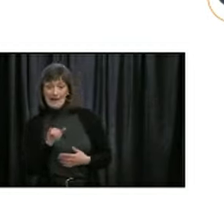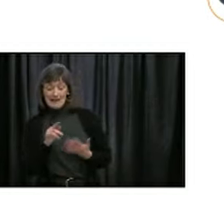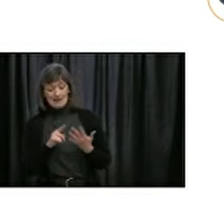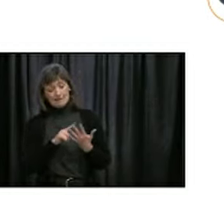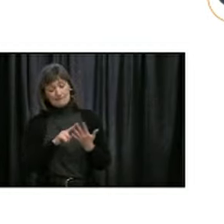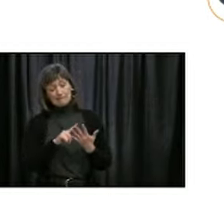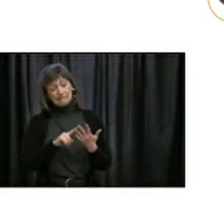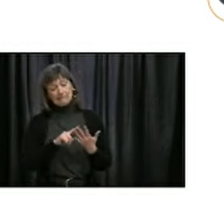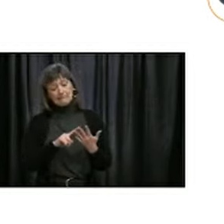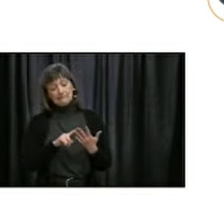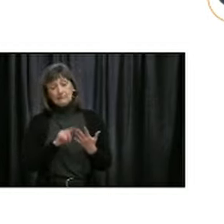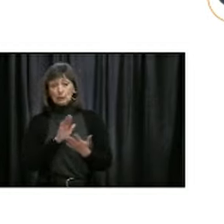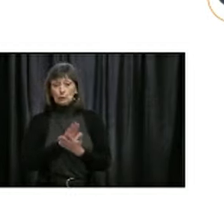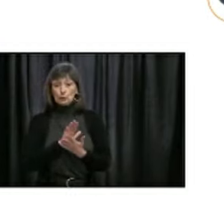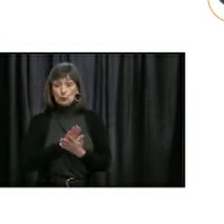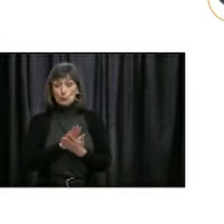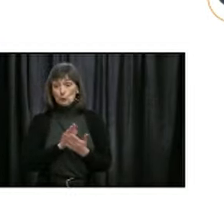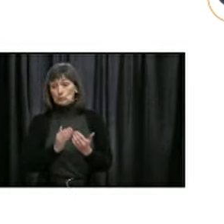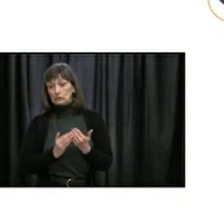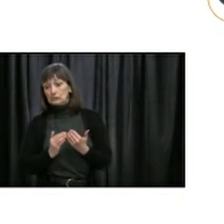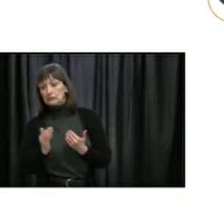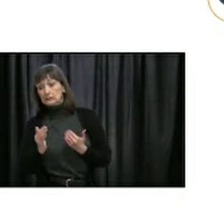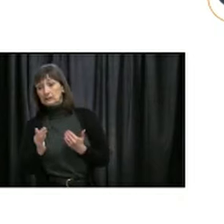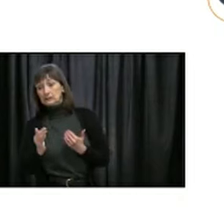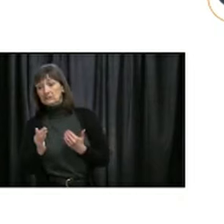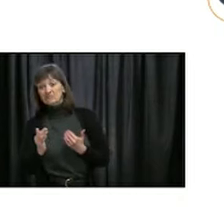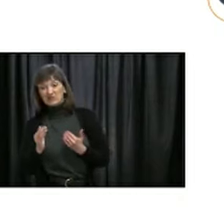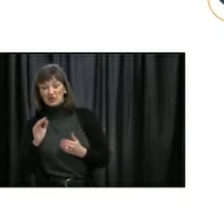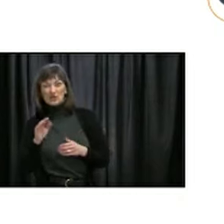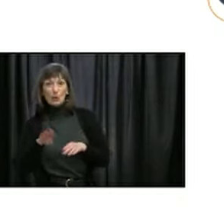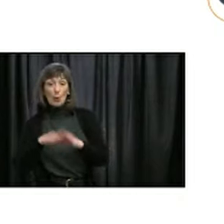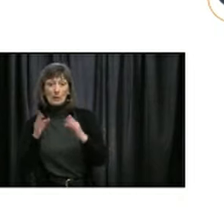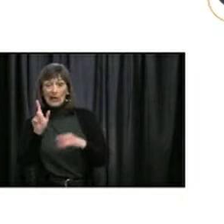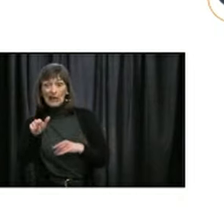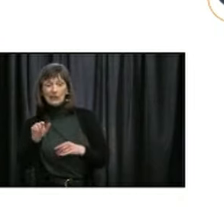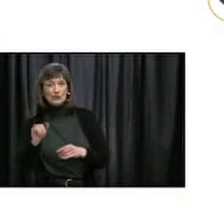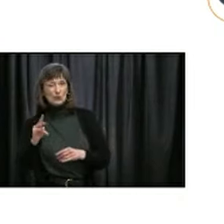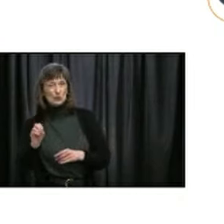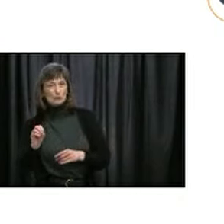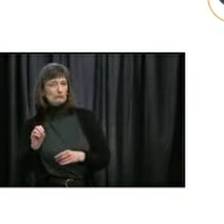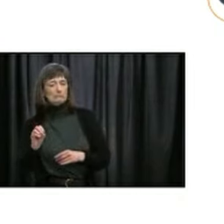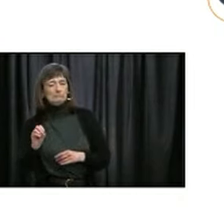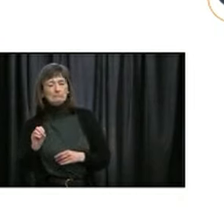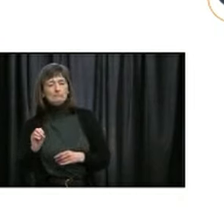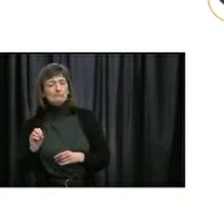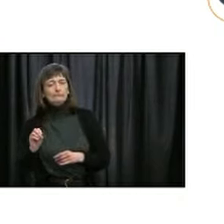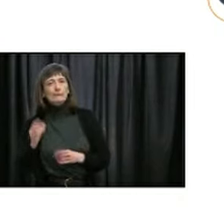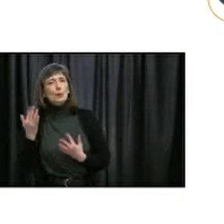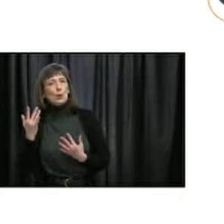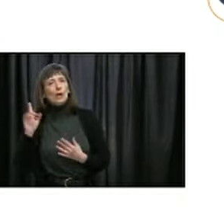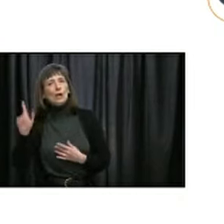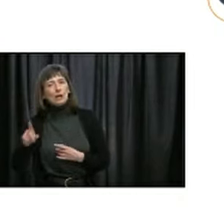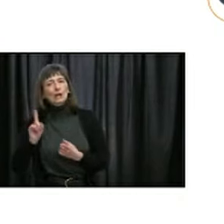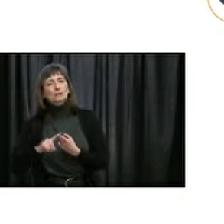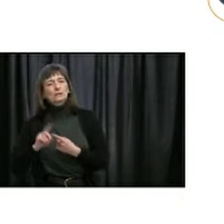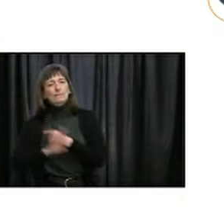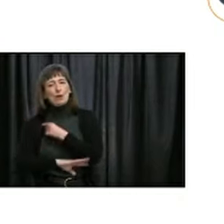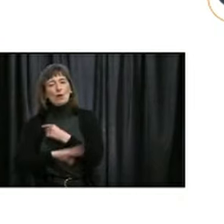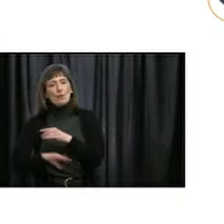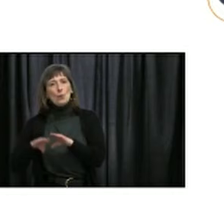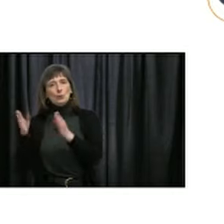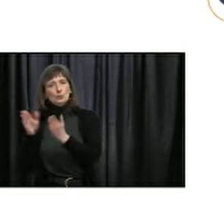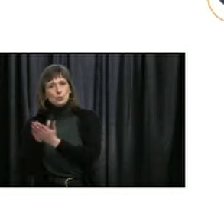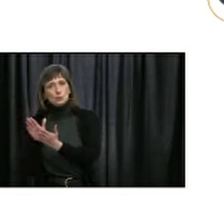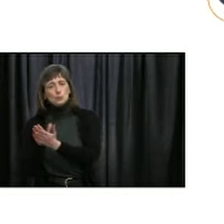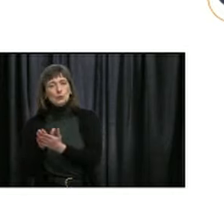schools likely will not be opening before September. However, I would like to acknowledge how hard students, parents, and teachers are working